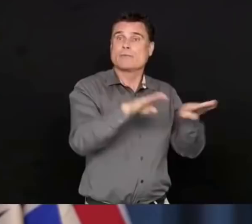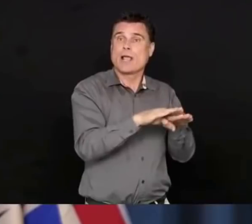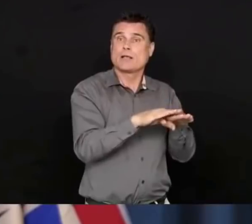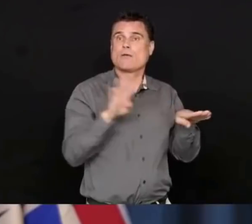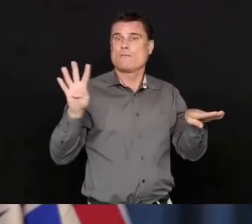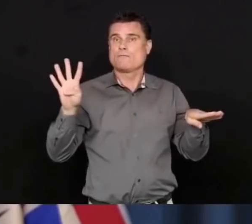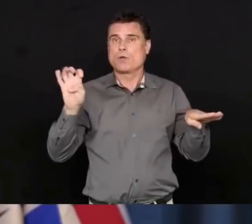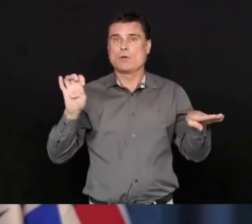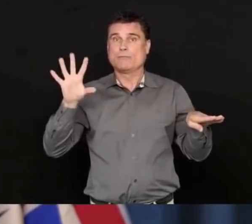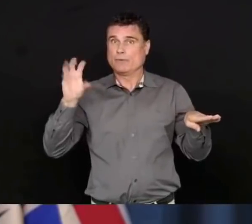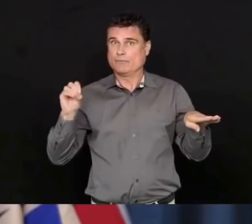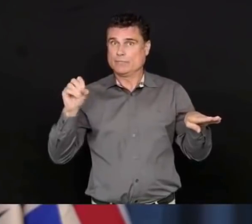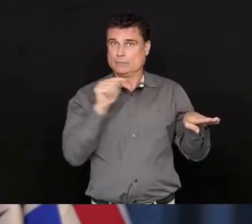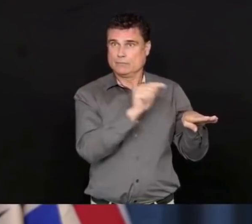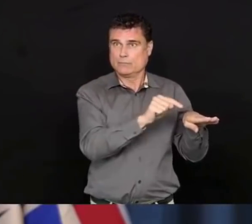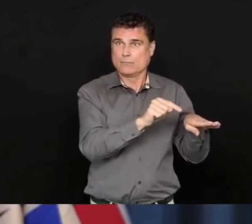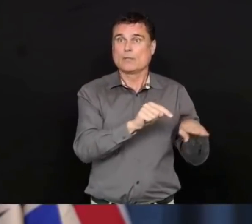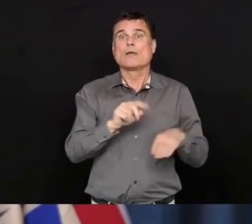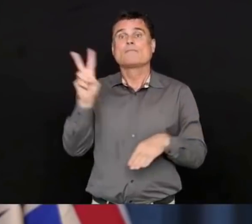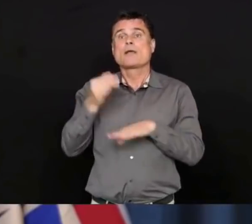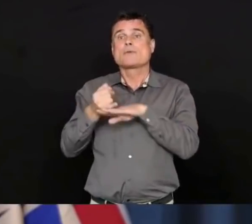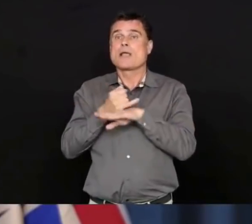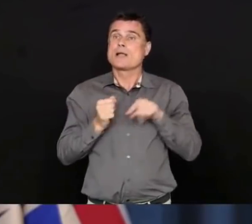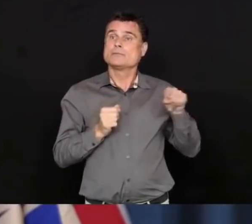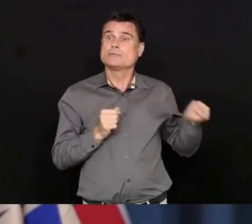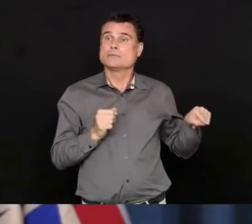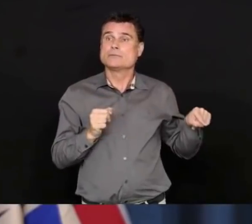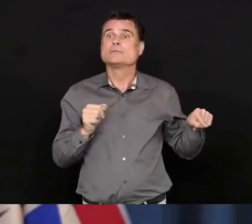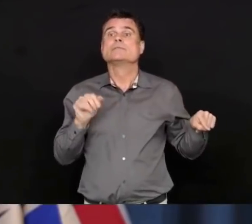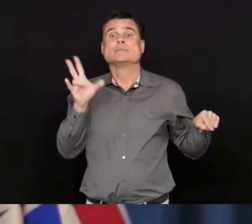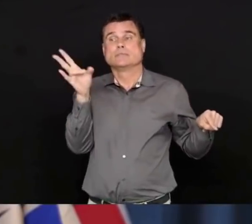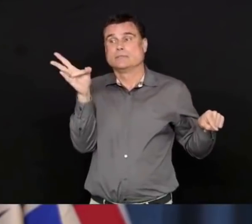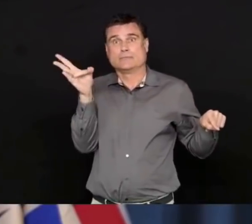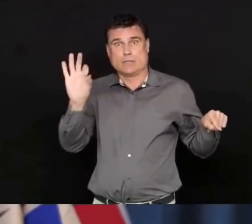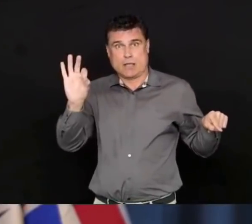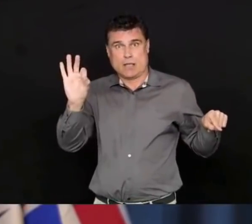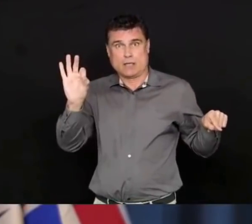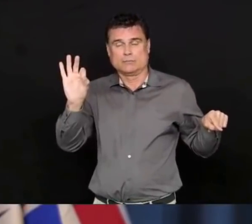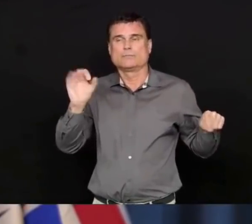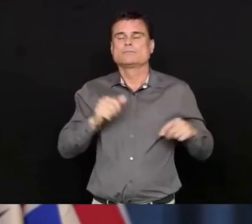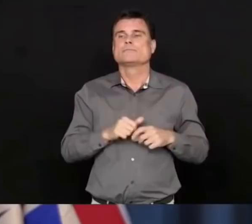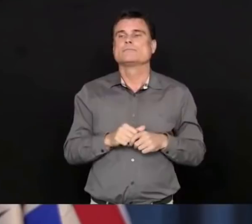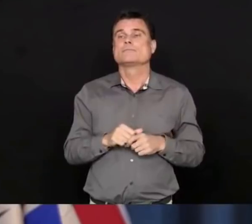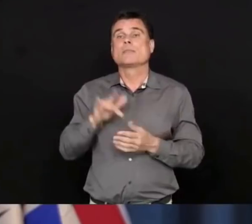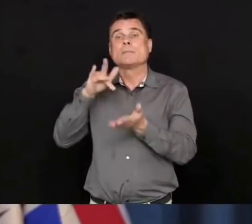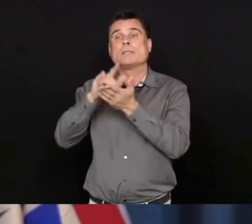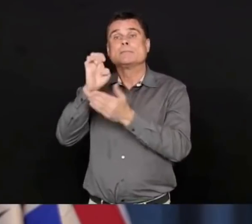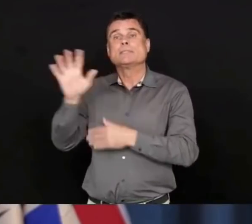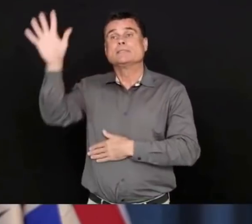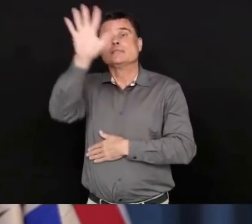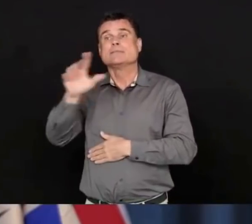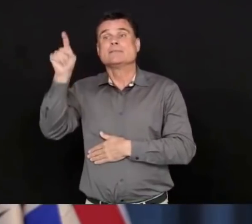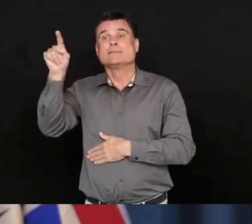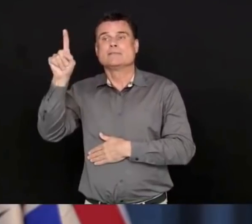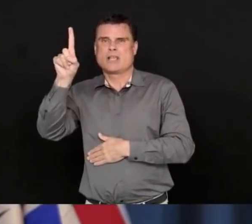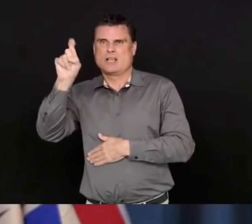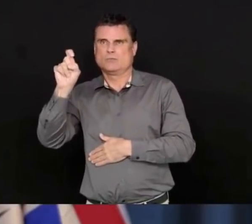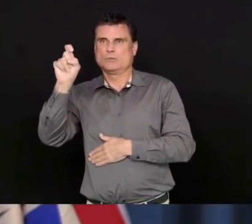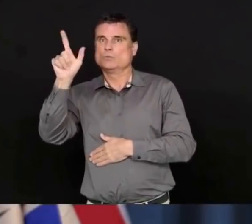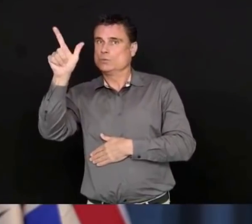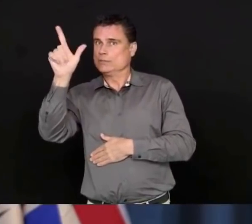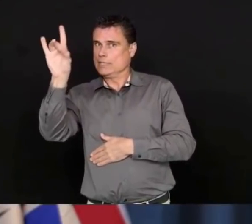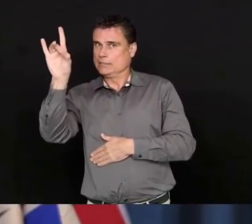79 on Vancouver Island, 128 in Interior Health and 23 in the Northern Health region.